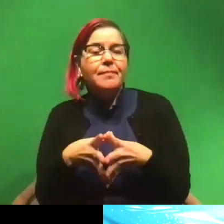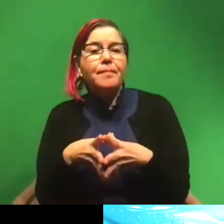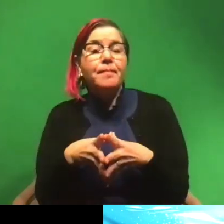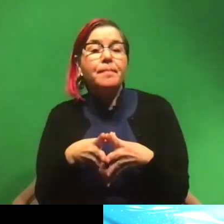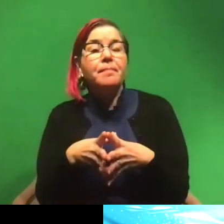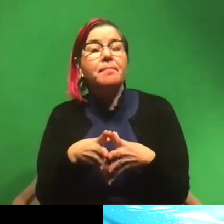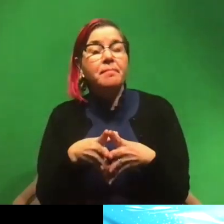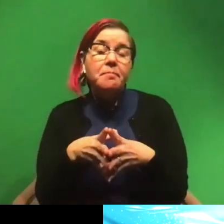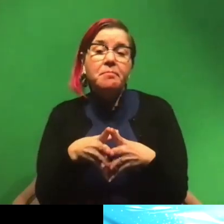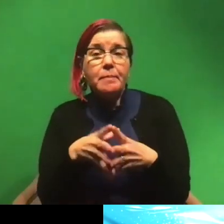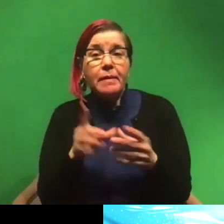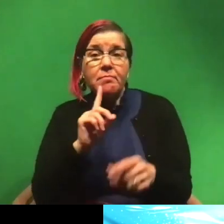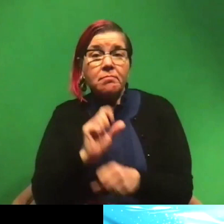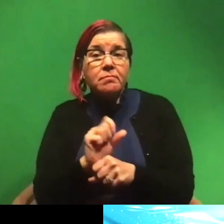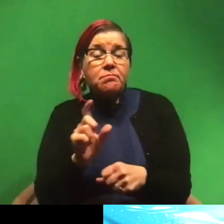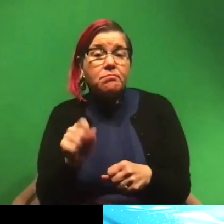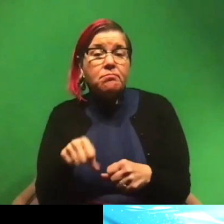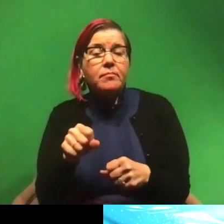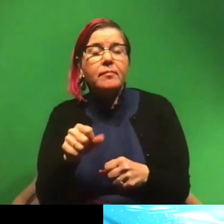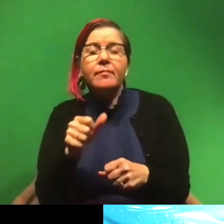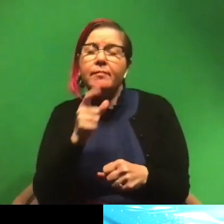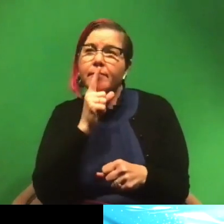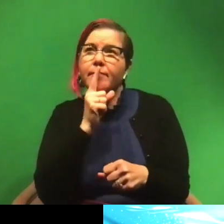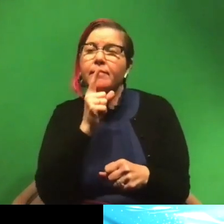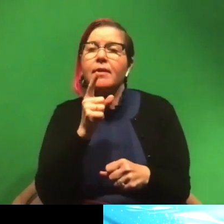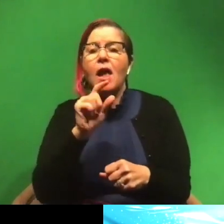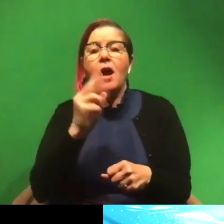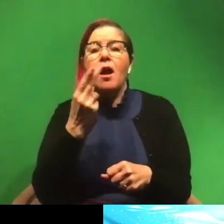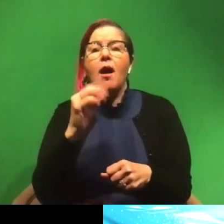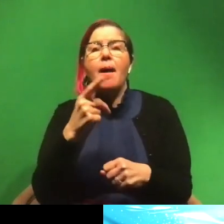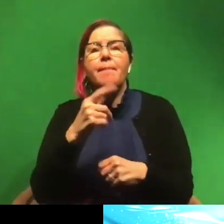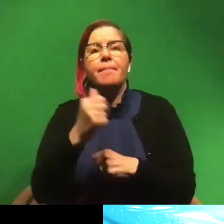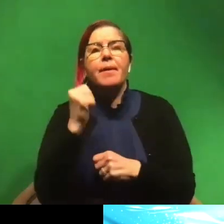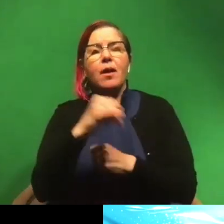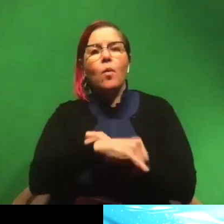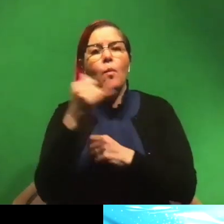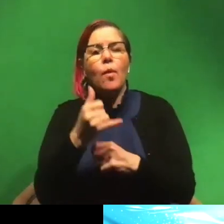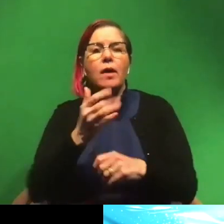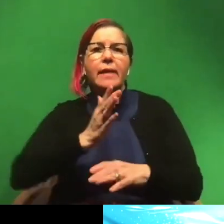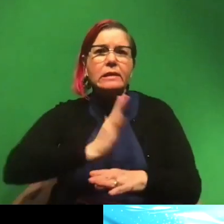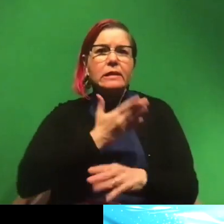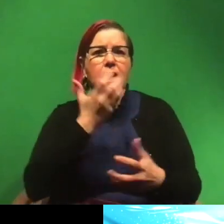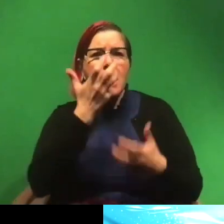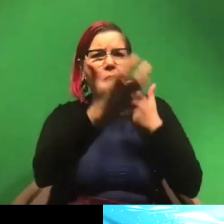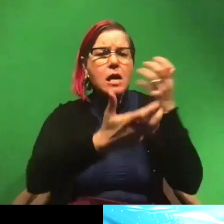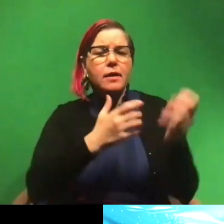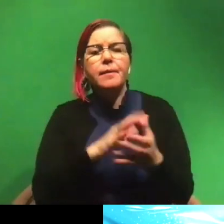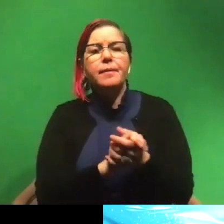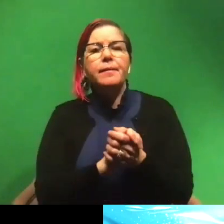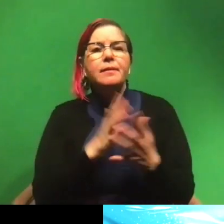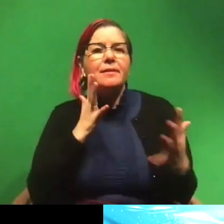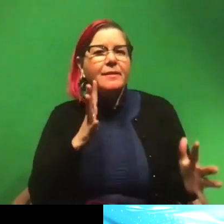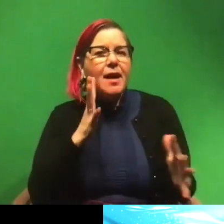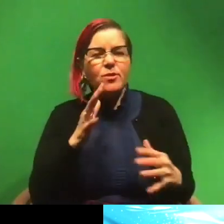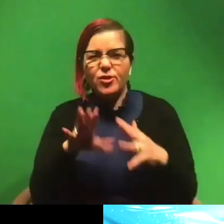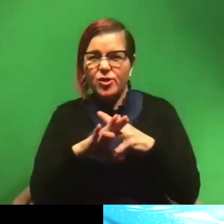Um, but they do. So they're not like, so you don't hunt back whales. They make these songs, their sounds, uh, sharks don't